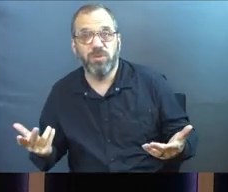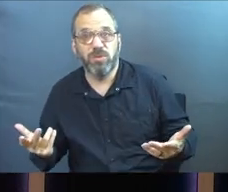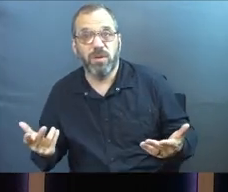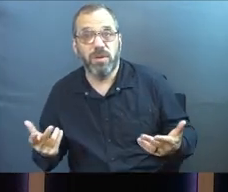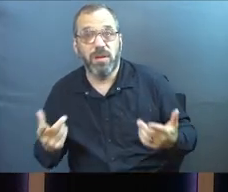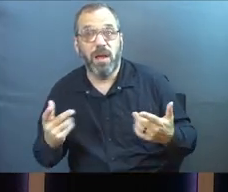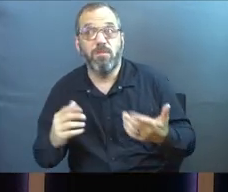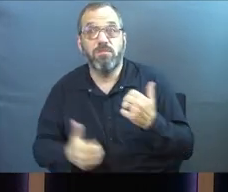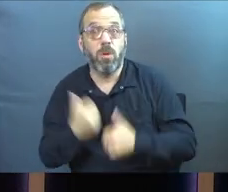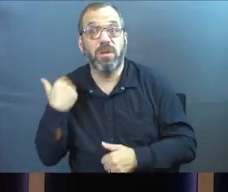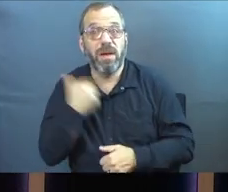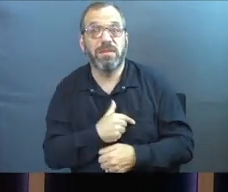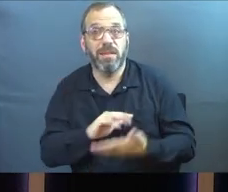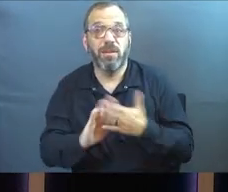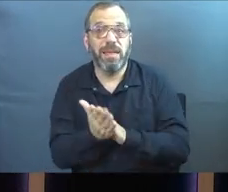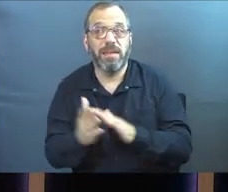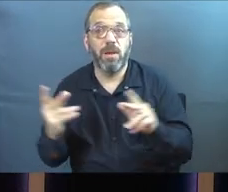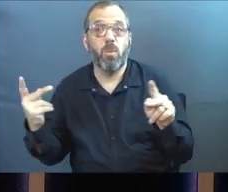Many of us, they're getting worse.